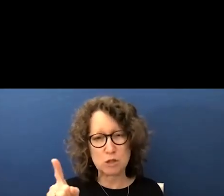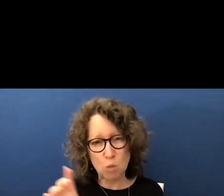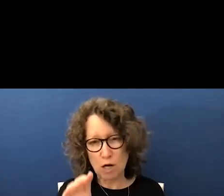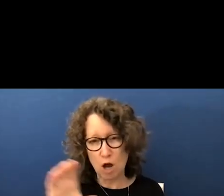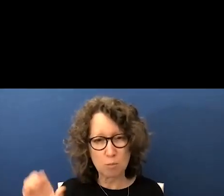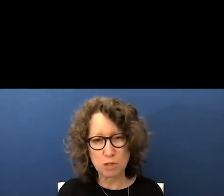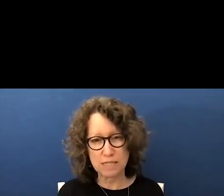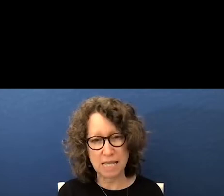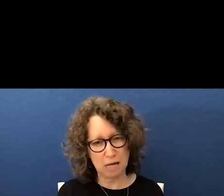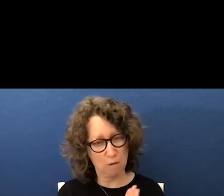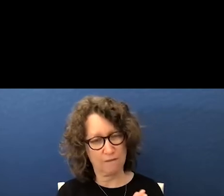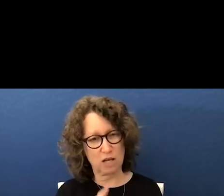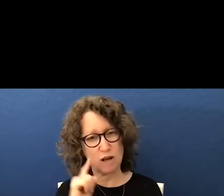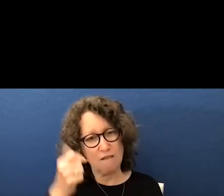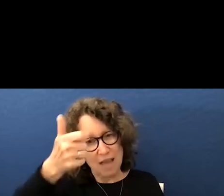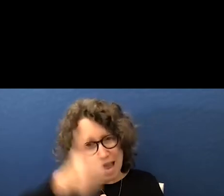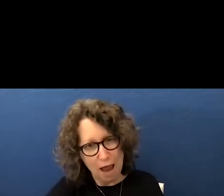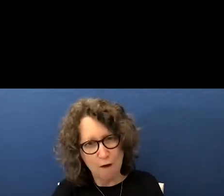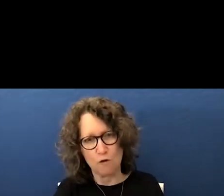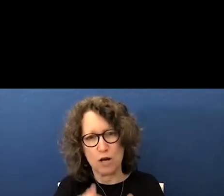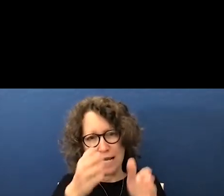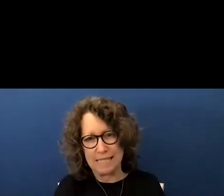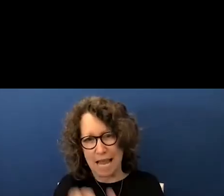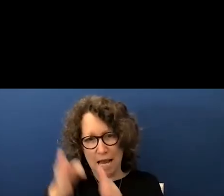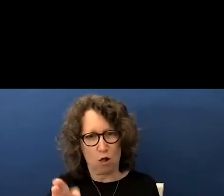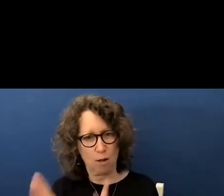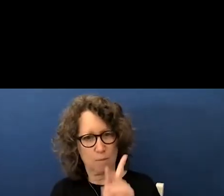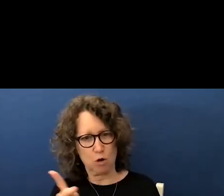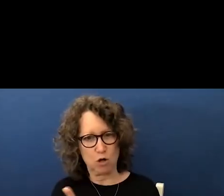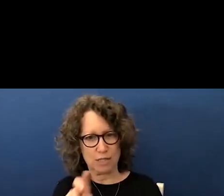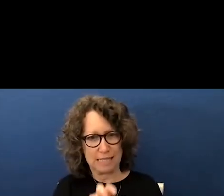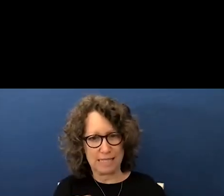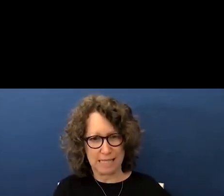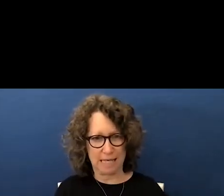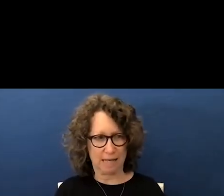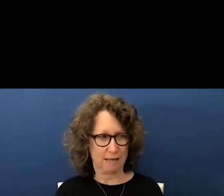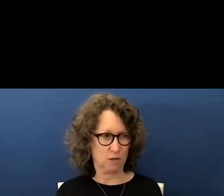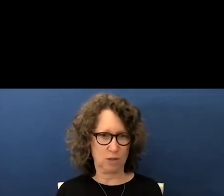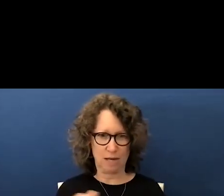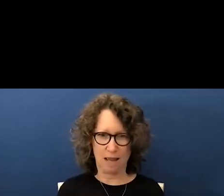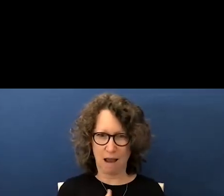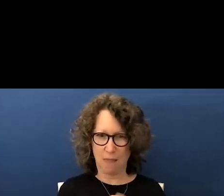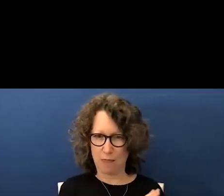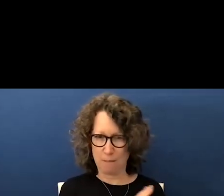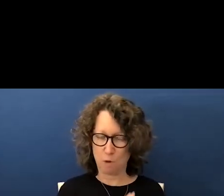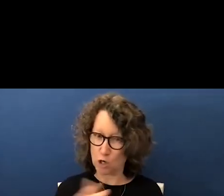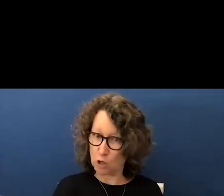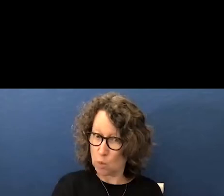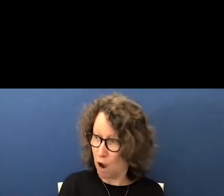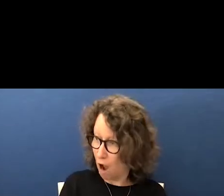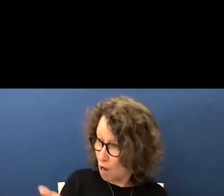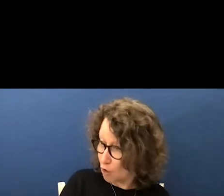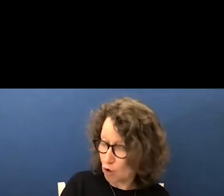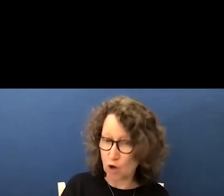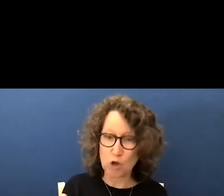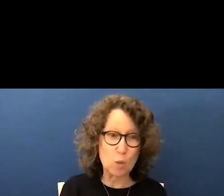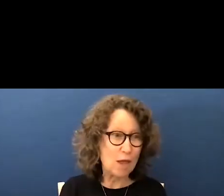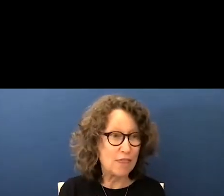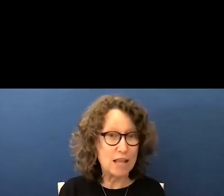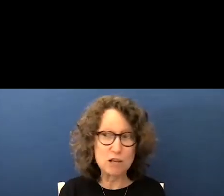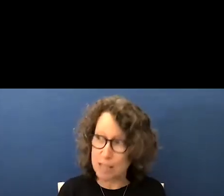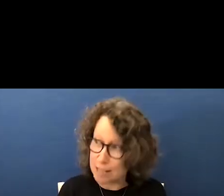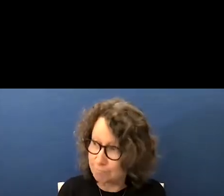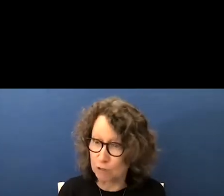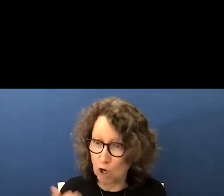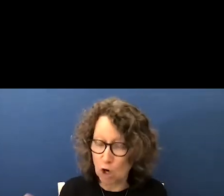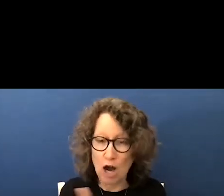a reflection of every single person sitting on the board tonight you hired her you enthusiastically endorsed